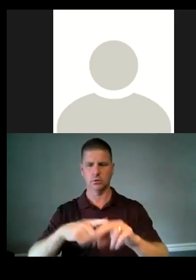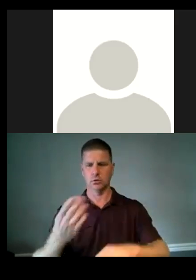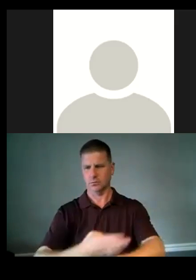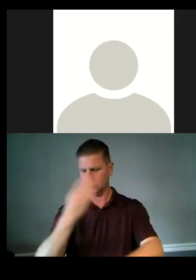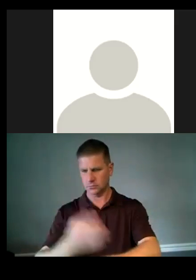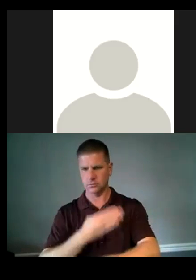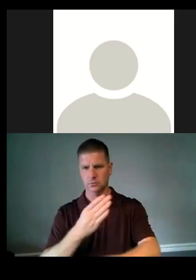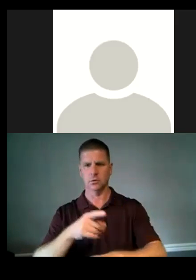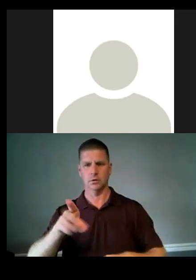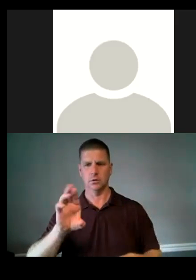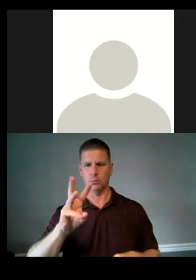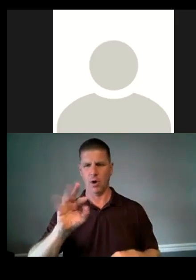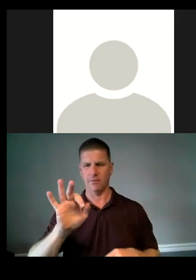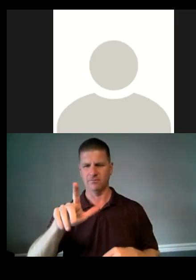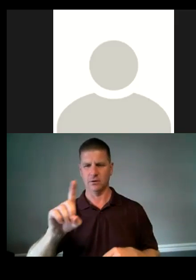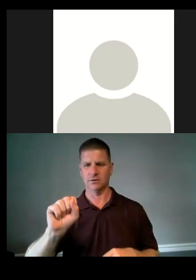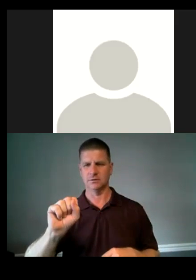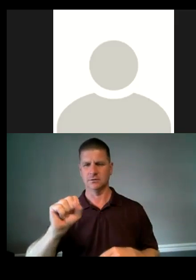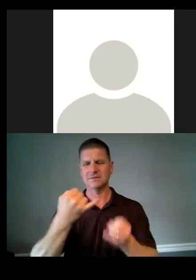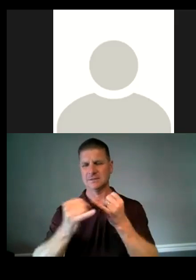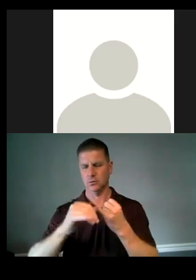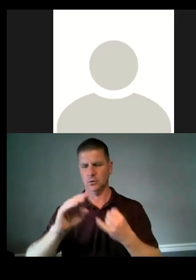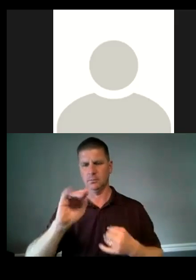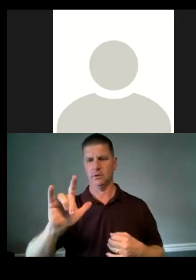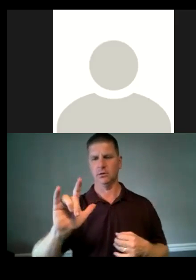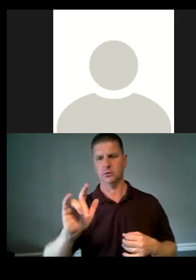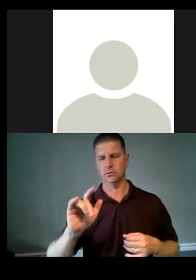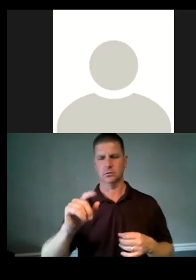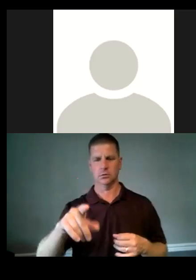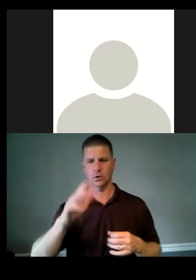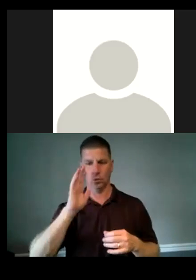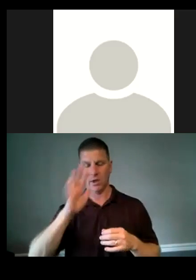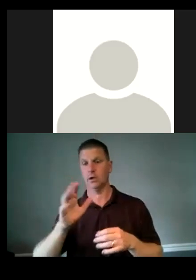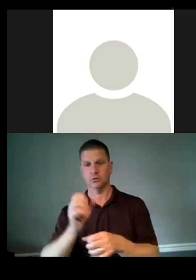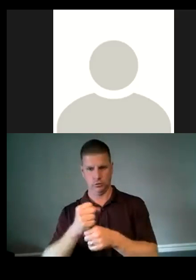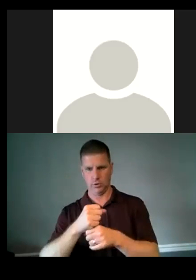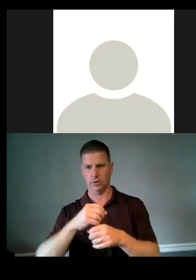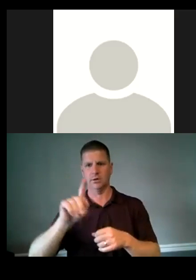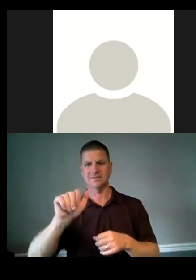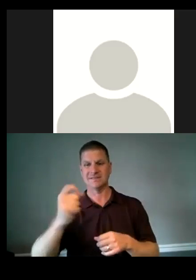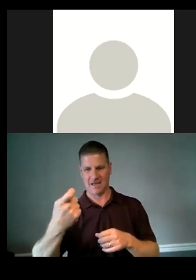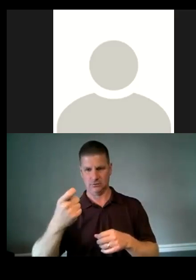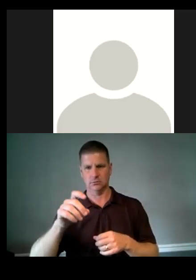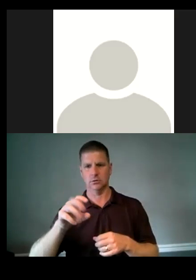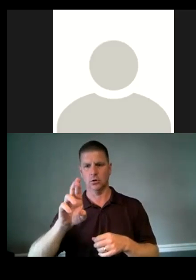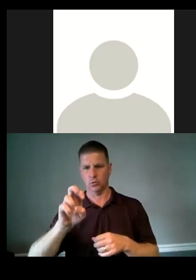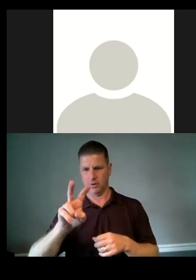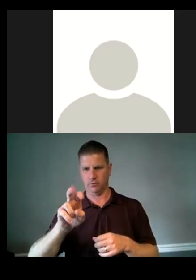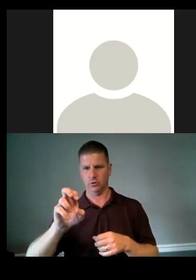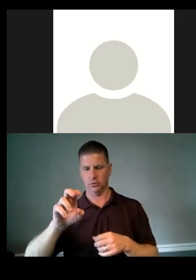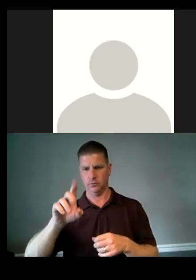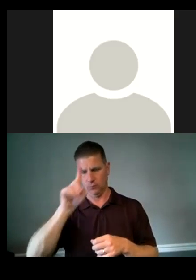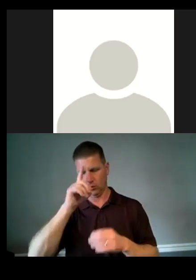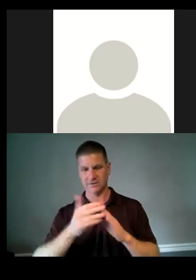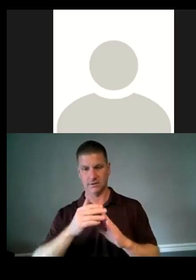former brownfield steel mill site. It will generate significant tax revenue for the city, approximately 10